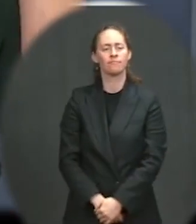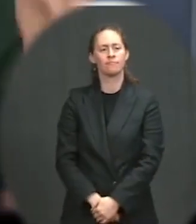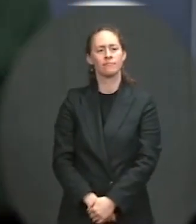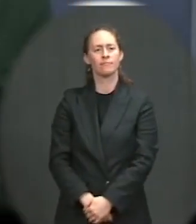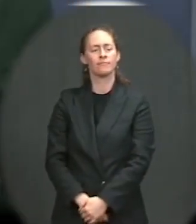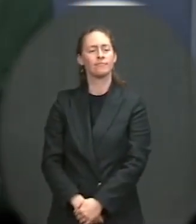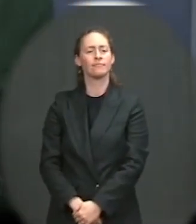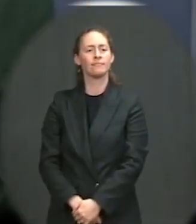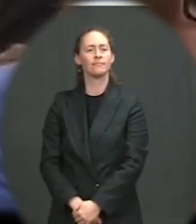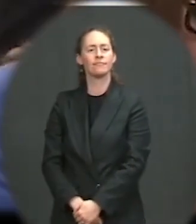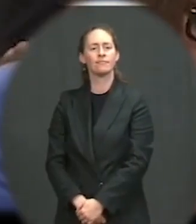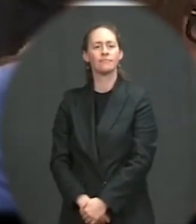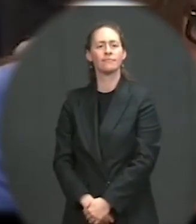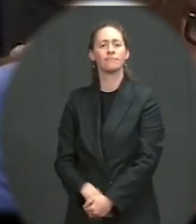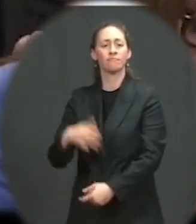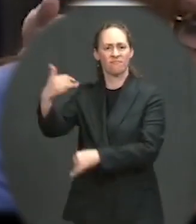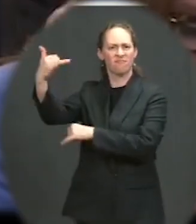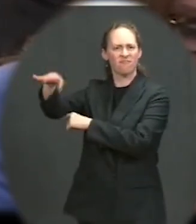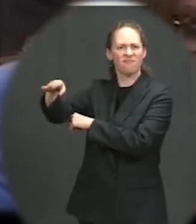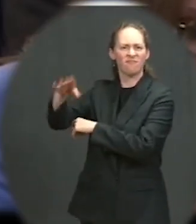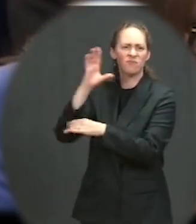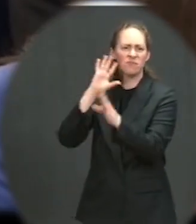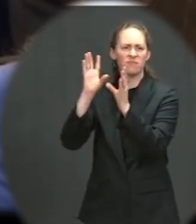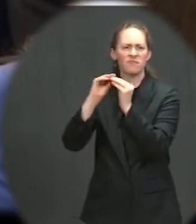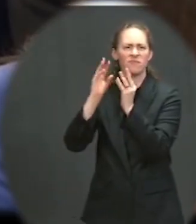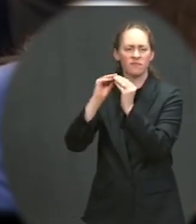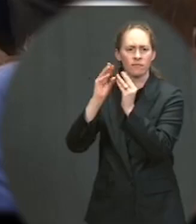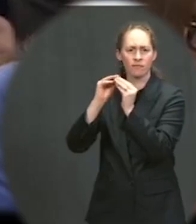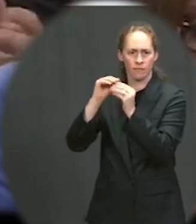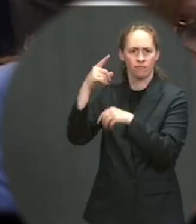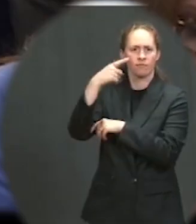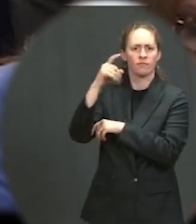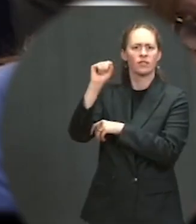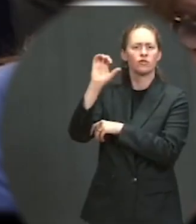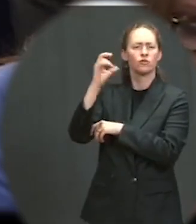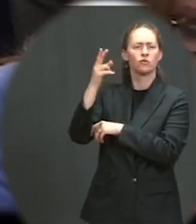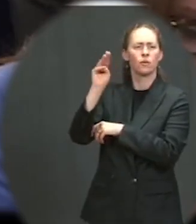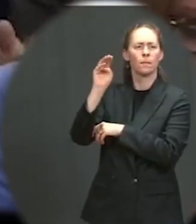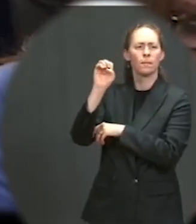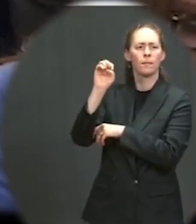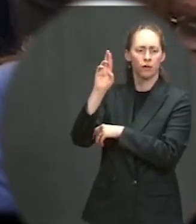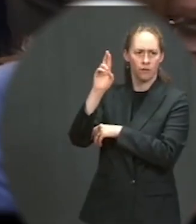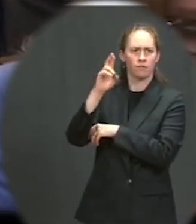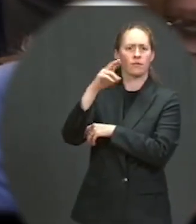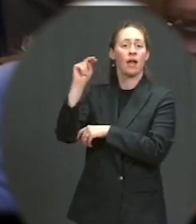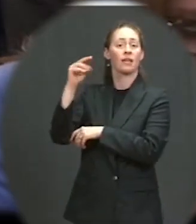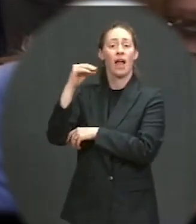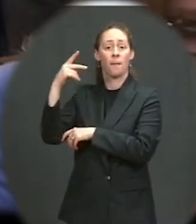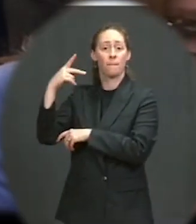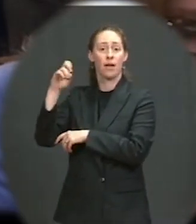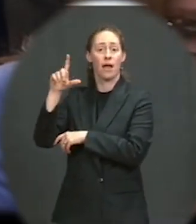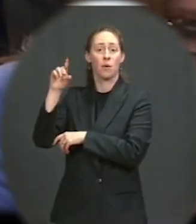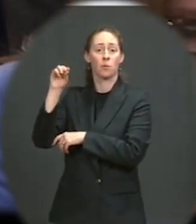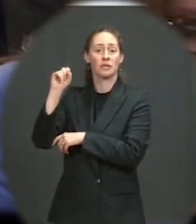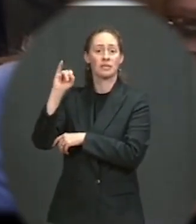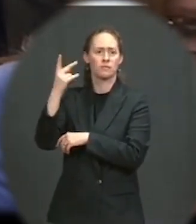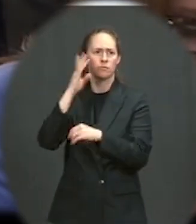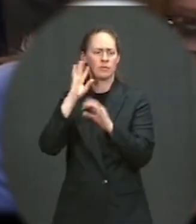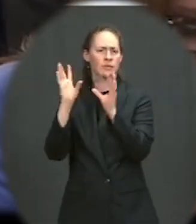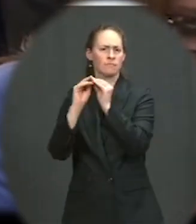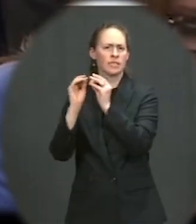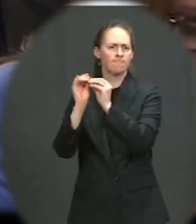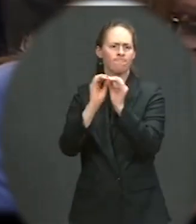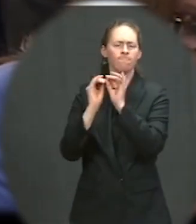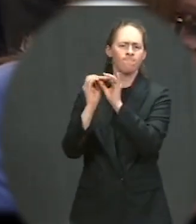between Chuck Schumer and Nancy Pelosi and White House officials, what is the White House's message to them going to be with regard to the